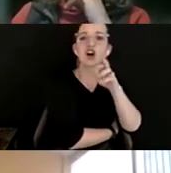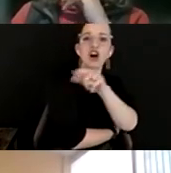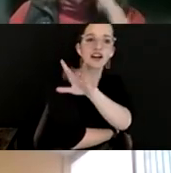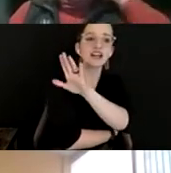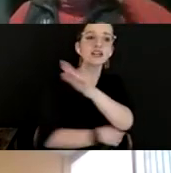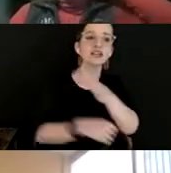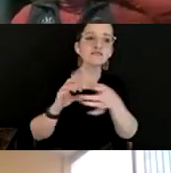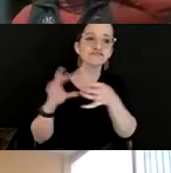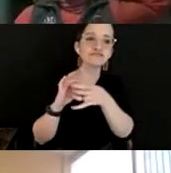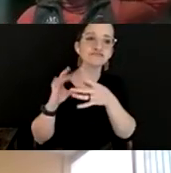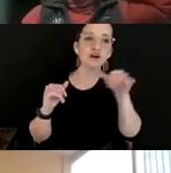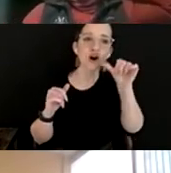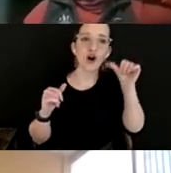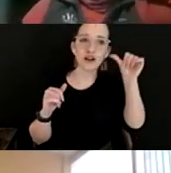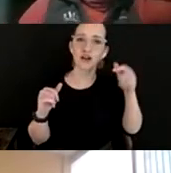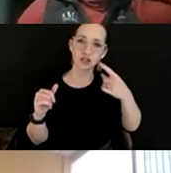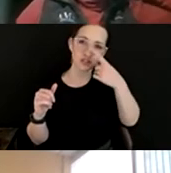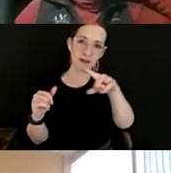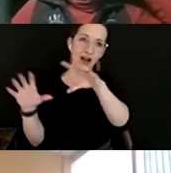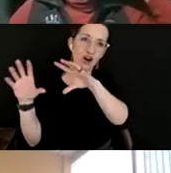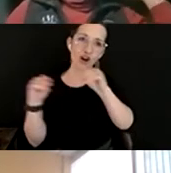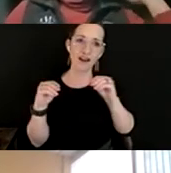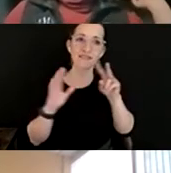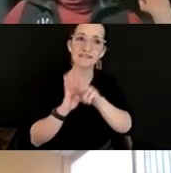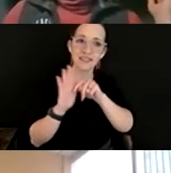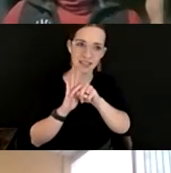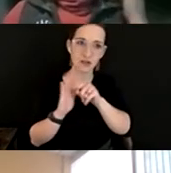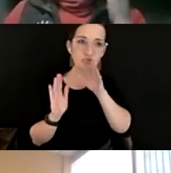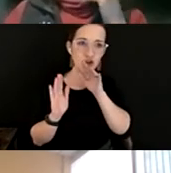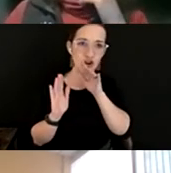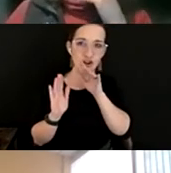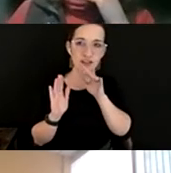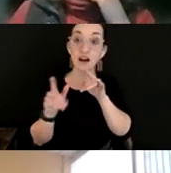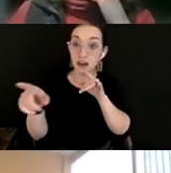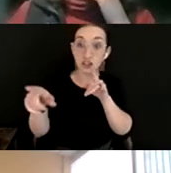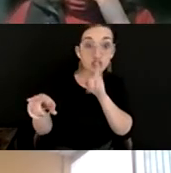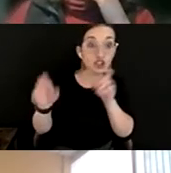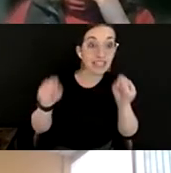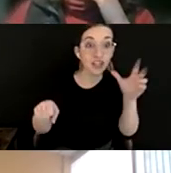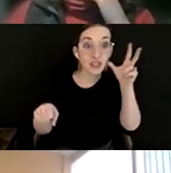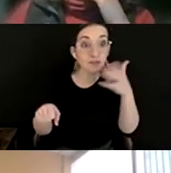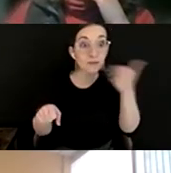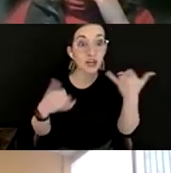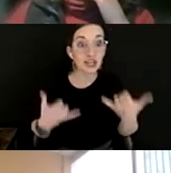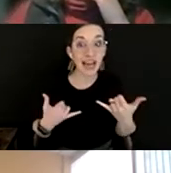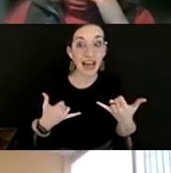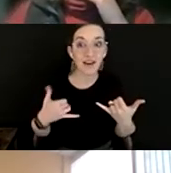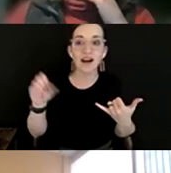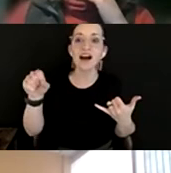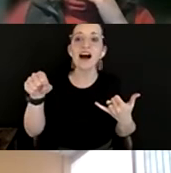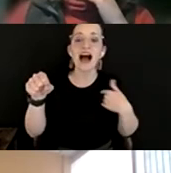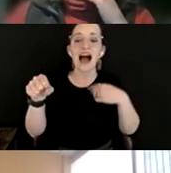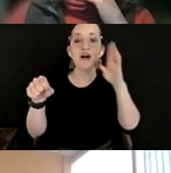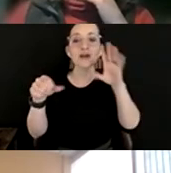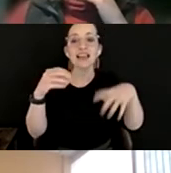you're breaking up. Can you maybe turn off your video so we can hear you? Sure. Can you hear me better now? I'll just add